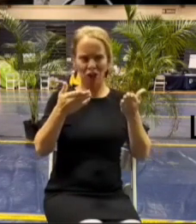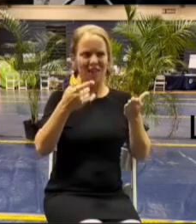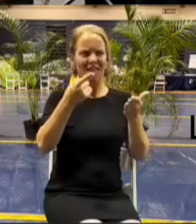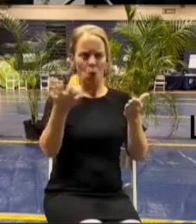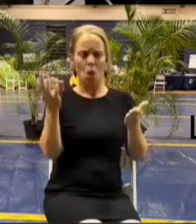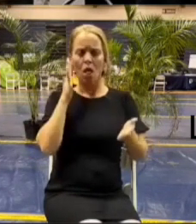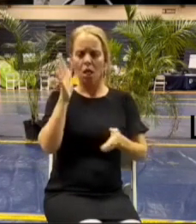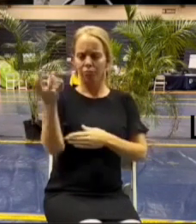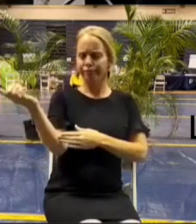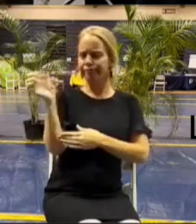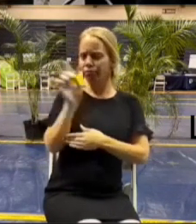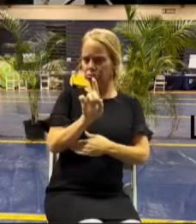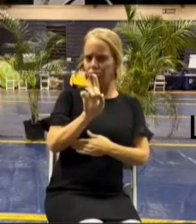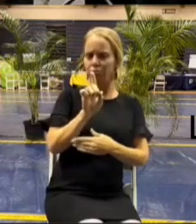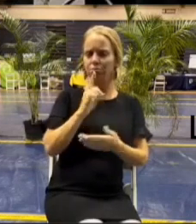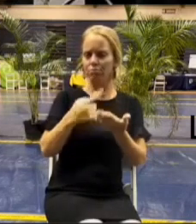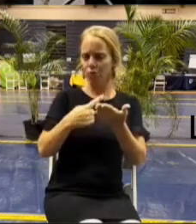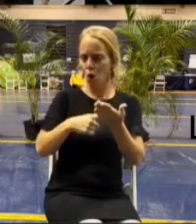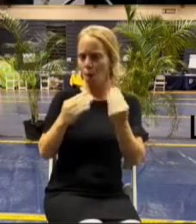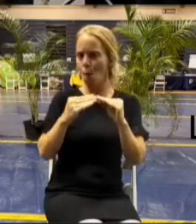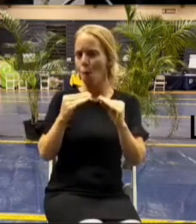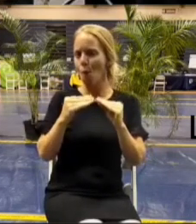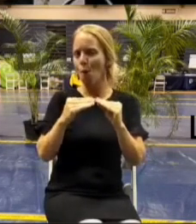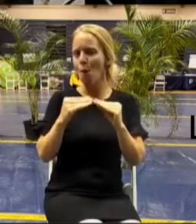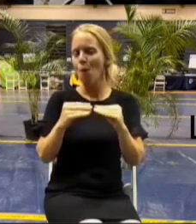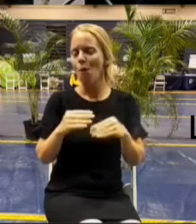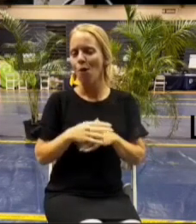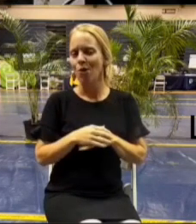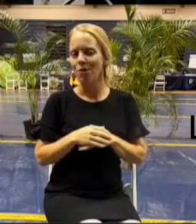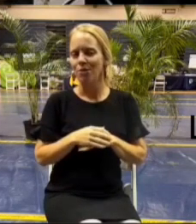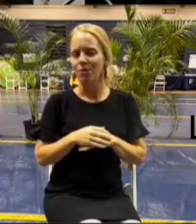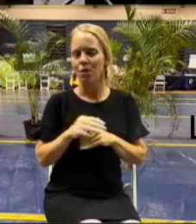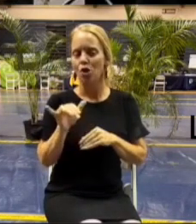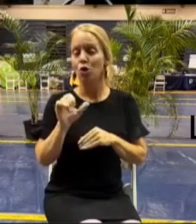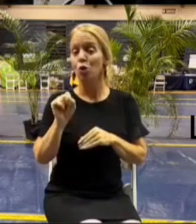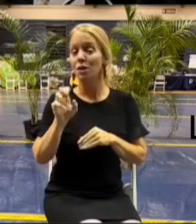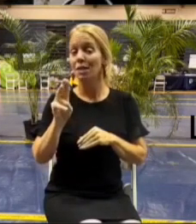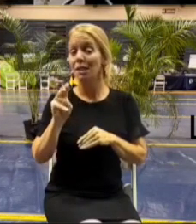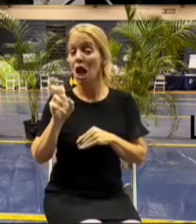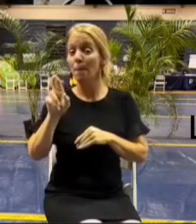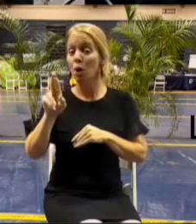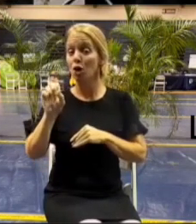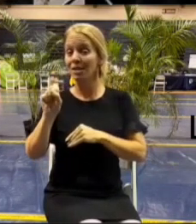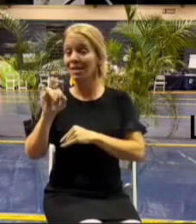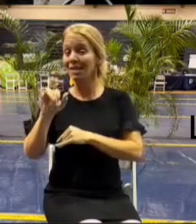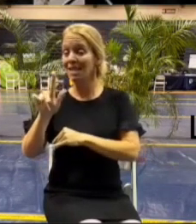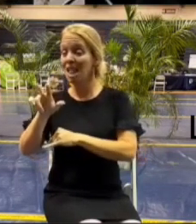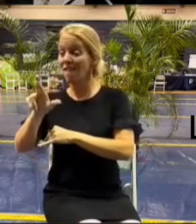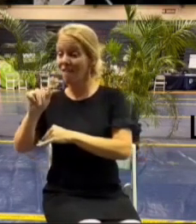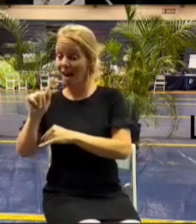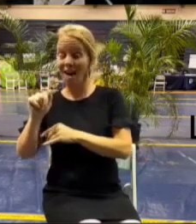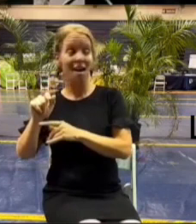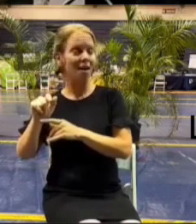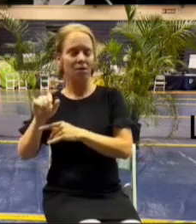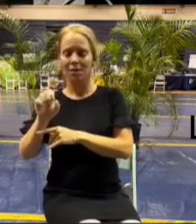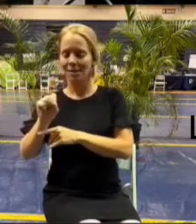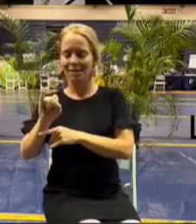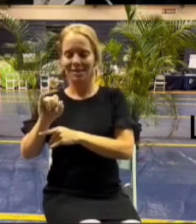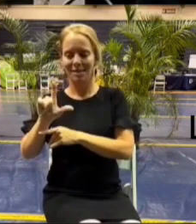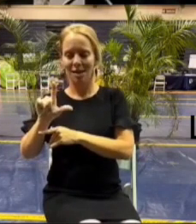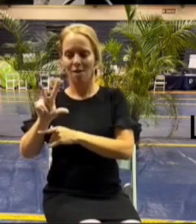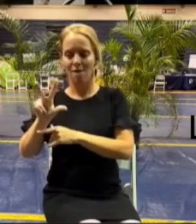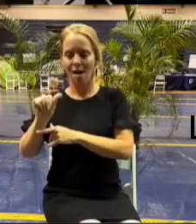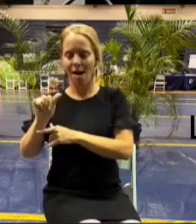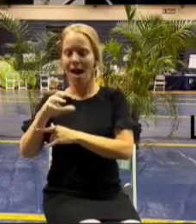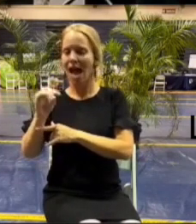we can talk about as well so feel free i did want to thank summer silva and more more importantly her mother for making this beautiful lay for me